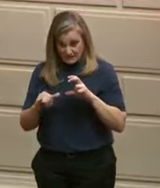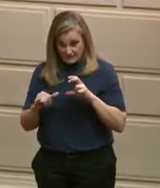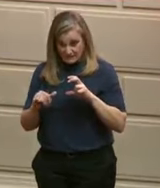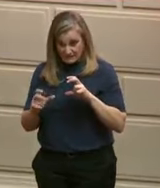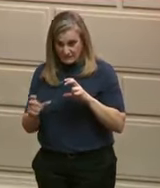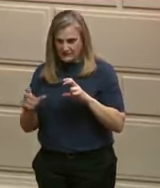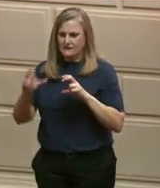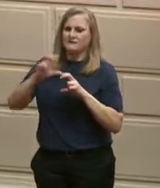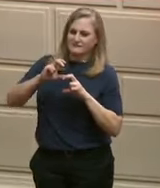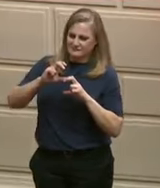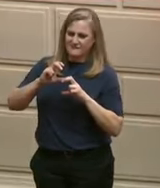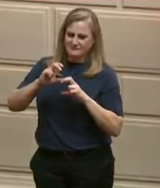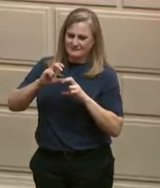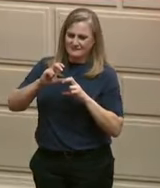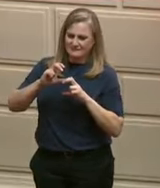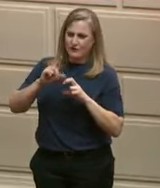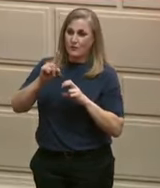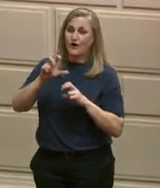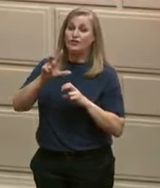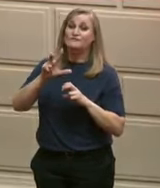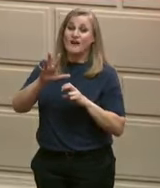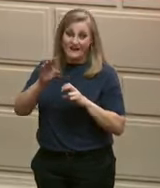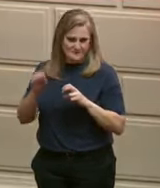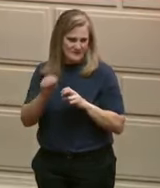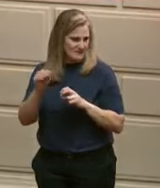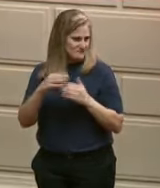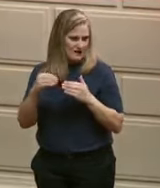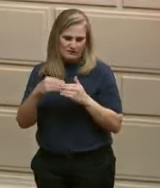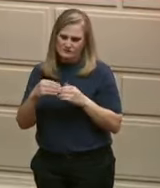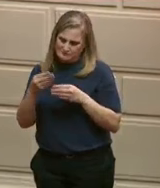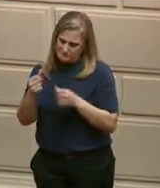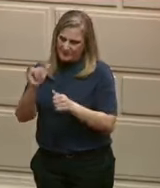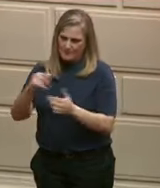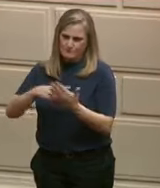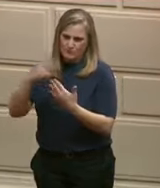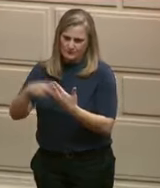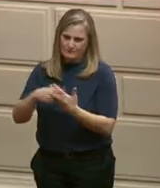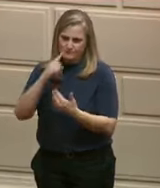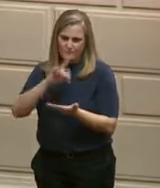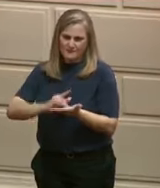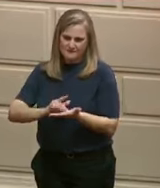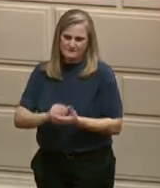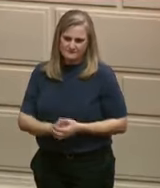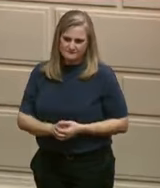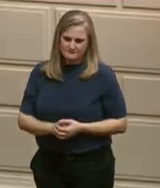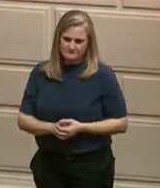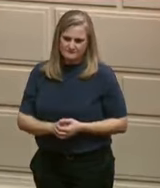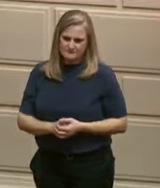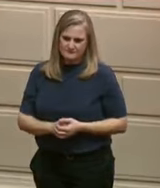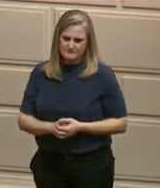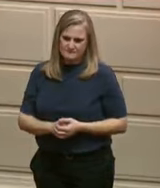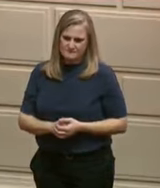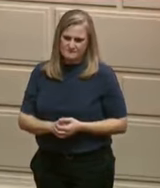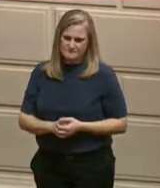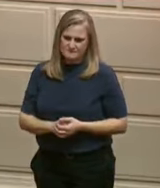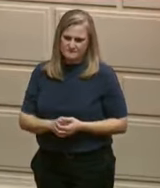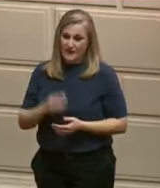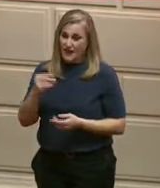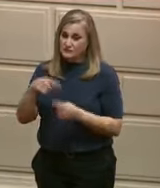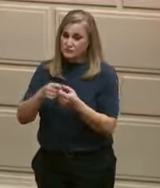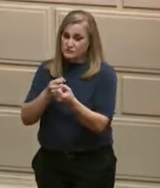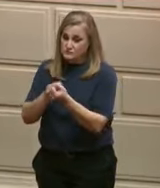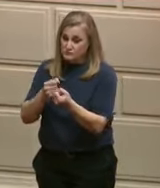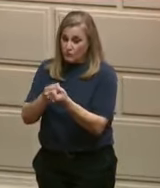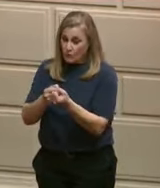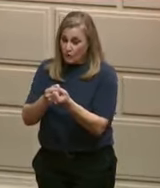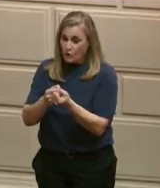million in investments to increase health care provider rates and support the behavioral health needs of Rhode Islanders.